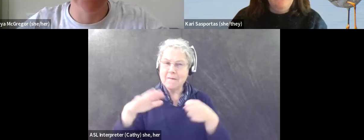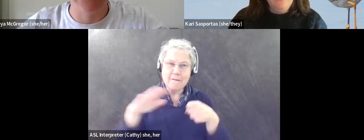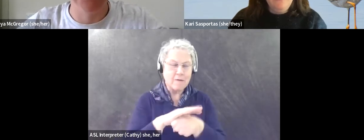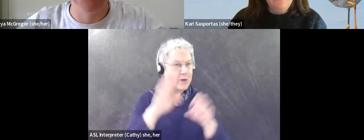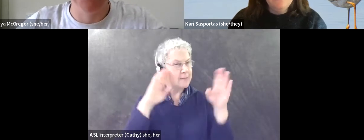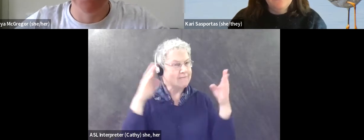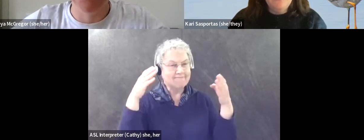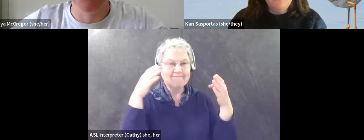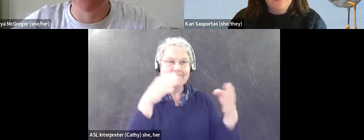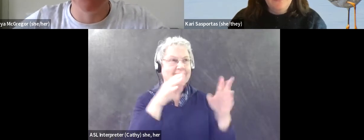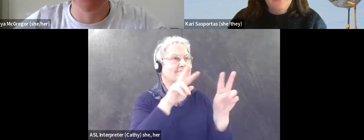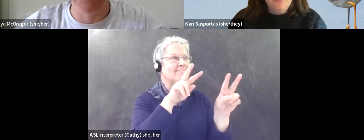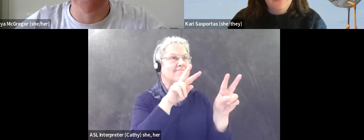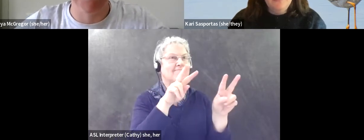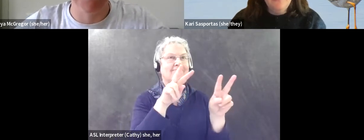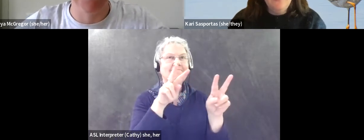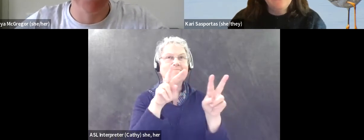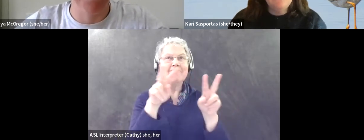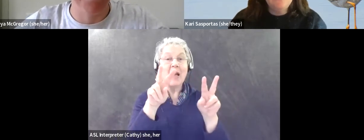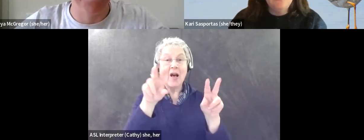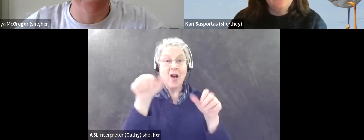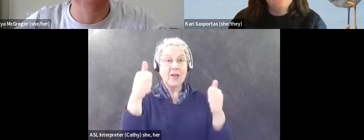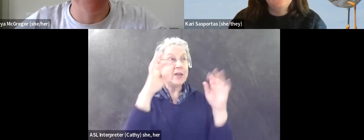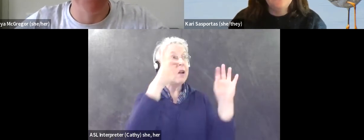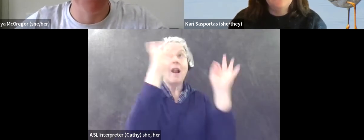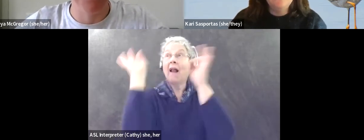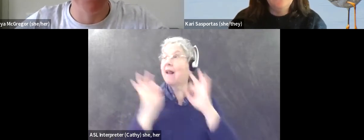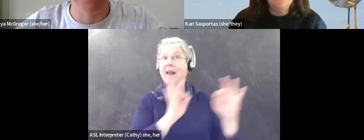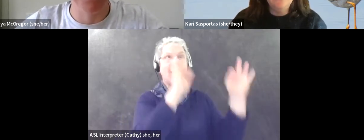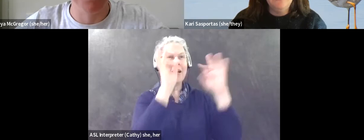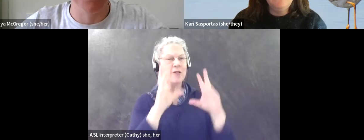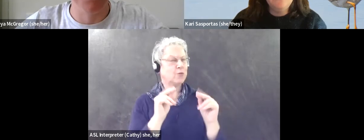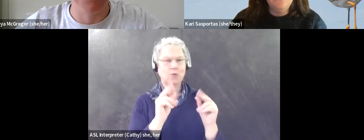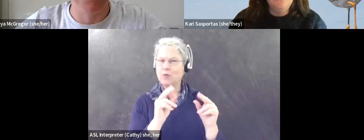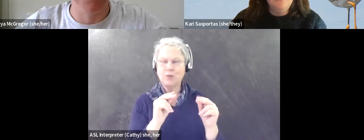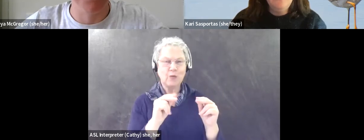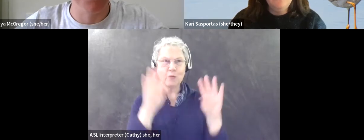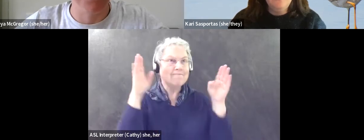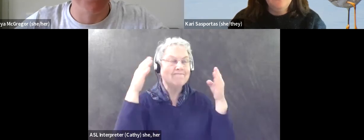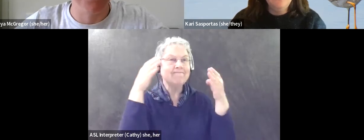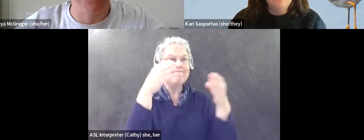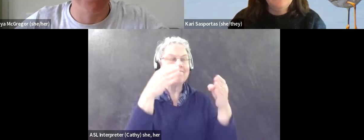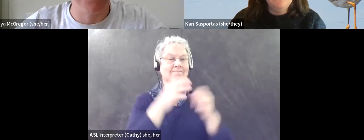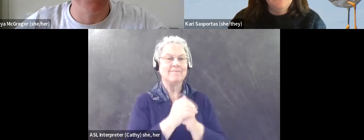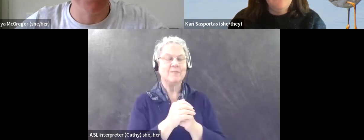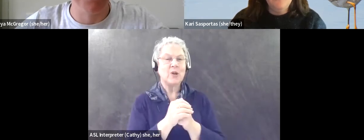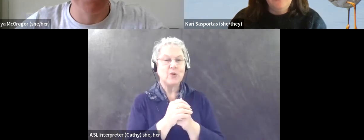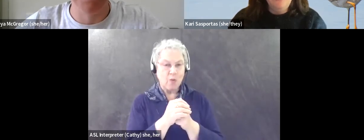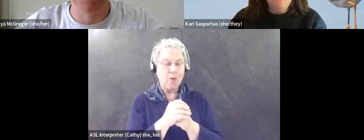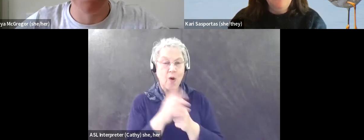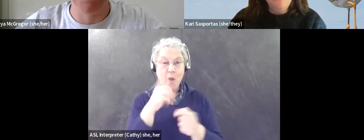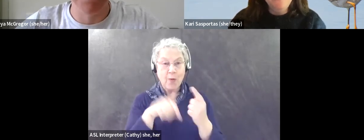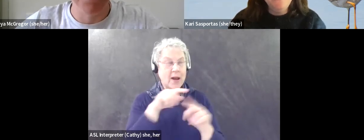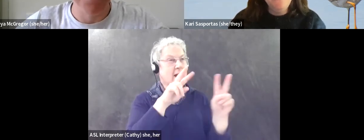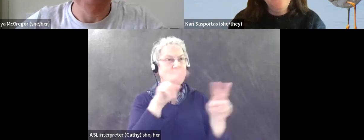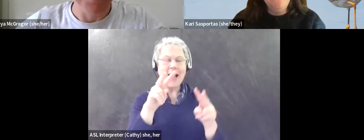And that's a really good thing given kind of the access challenges and the stresses of daily life. So, when I'm birding, I'm really in